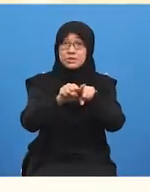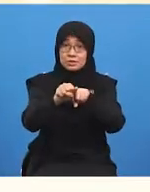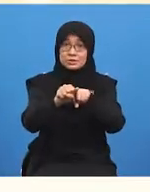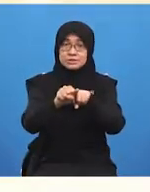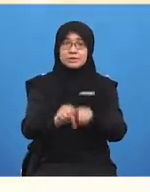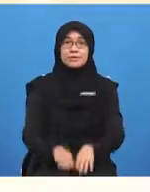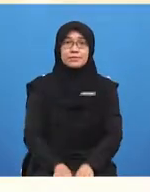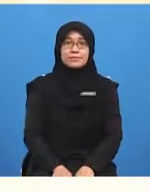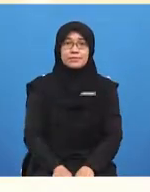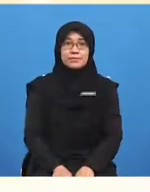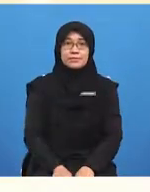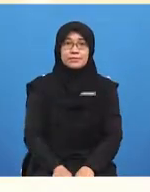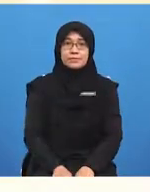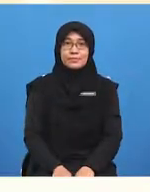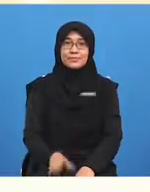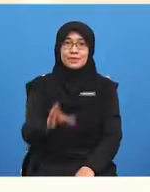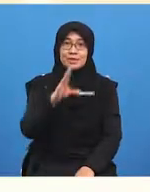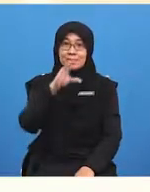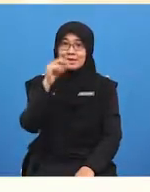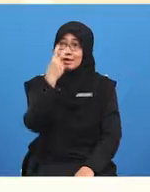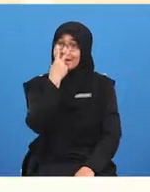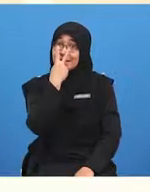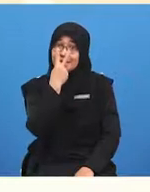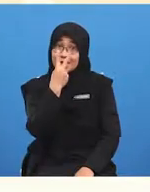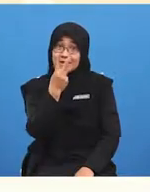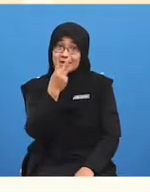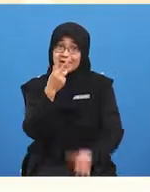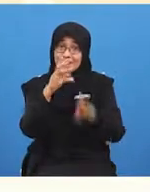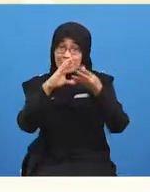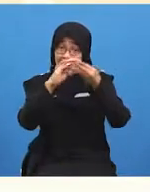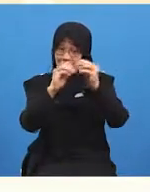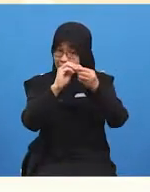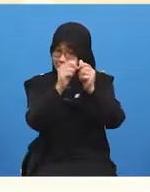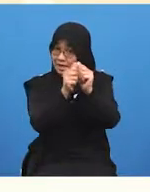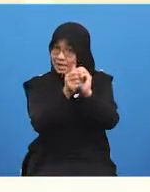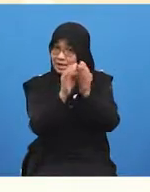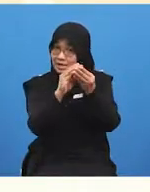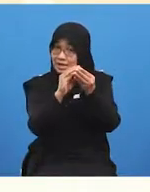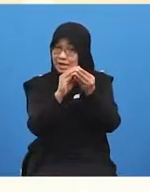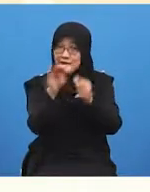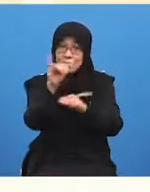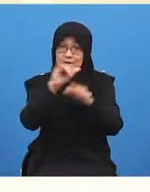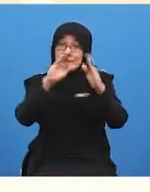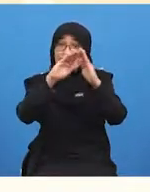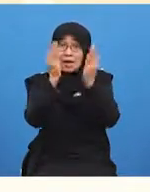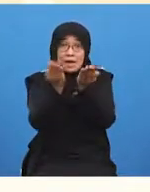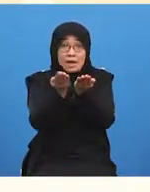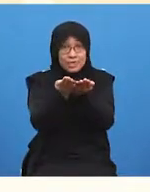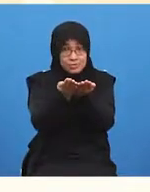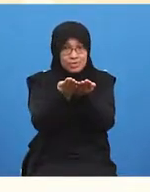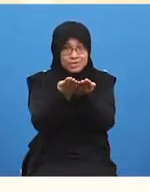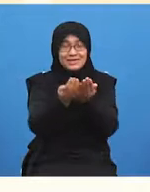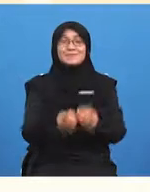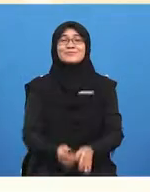you can pop them like a bowl like this in for our next activity ready yolo